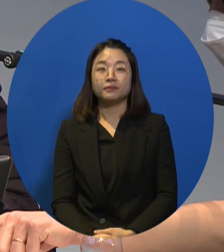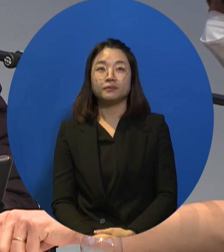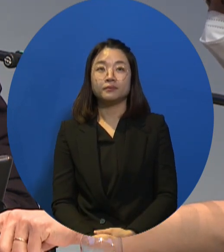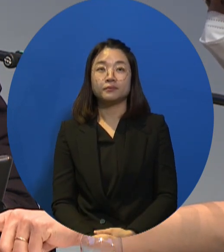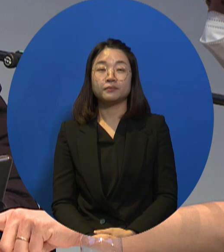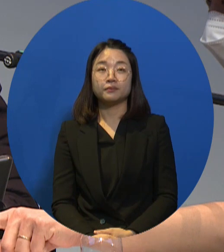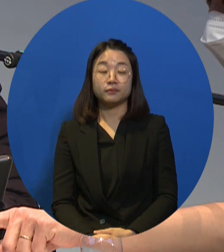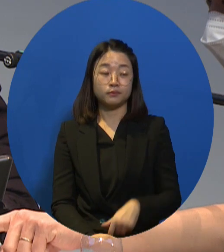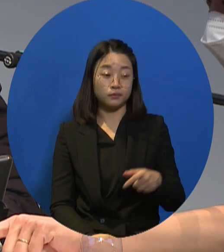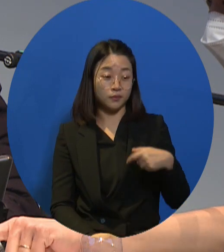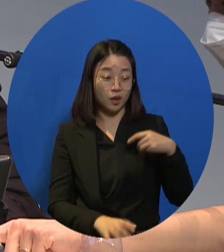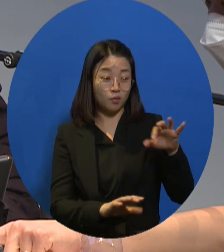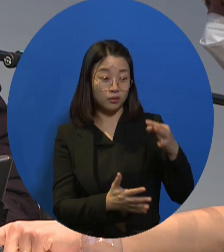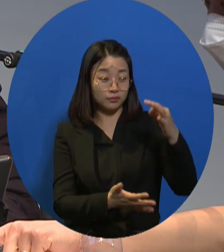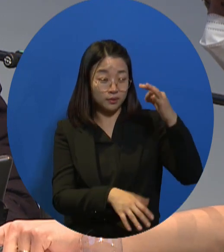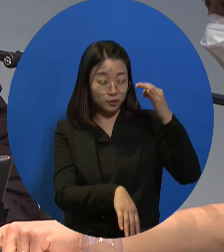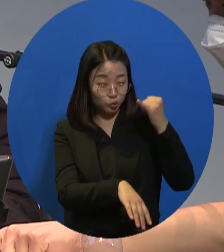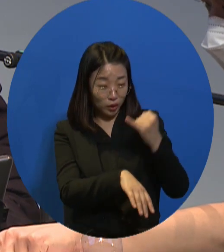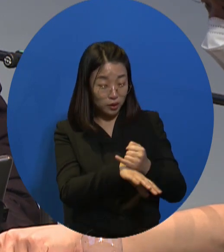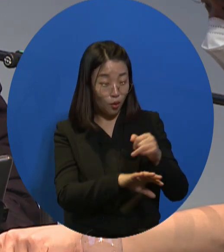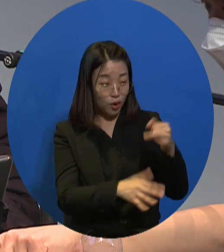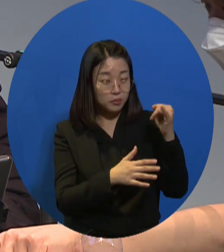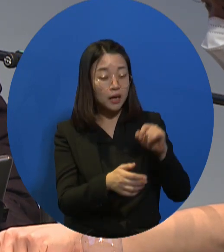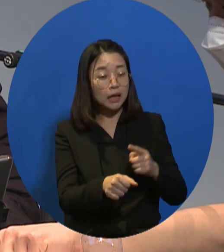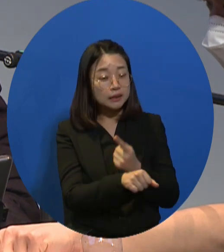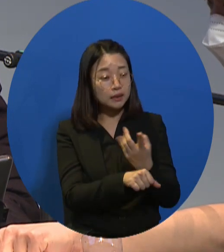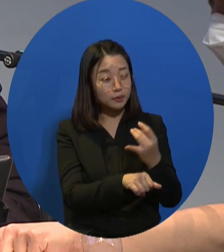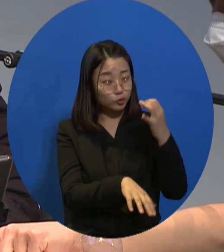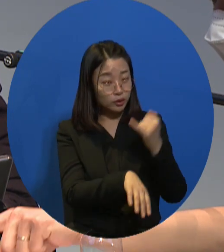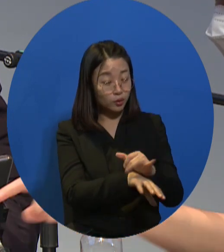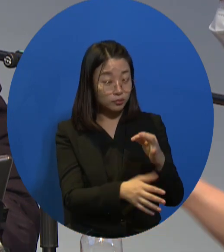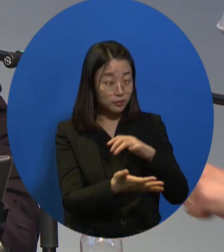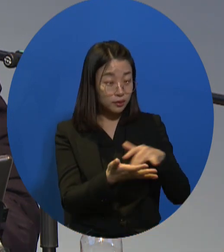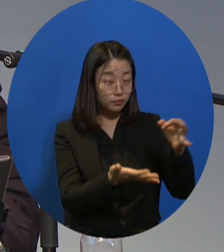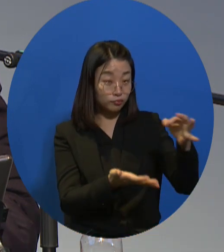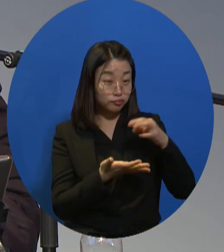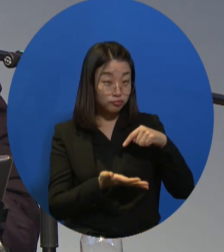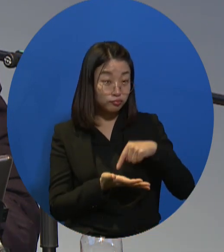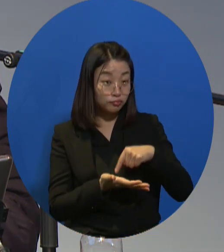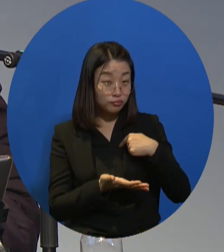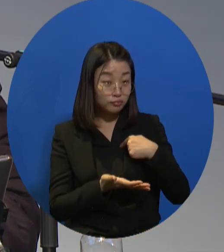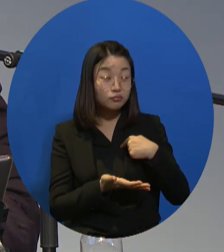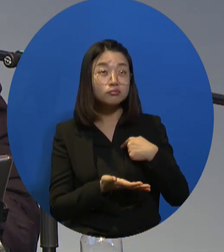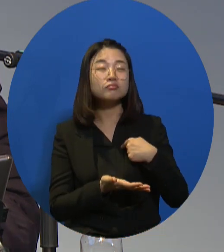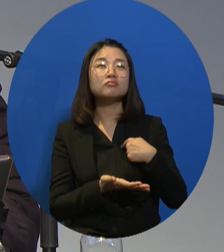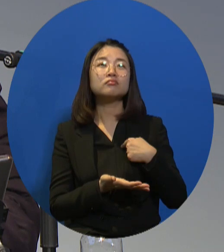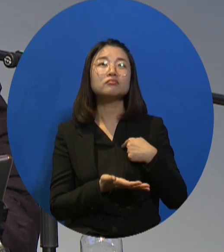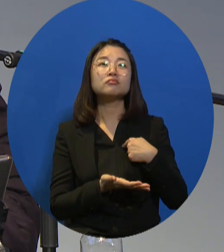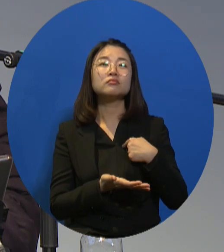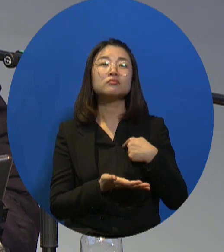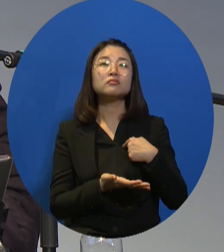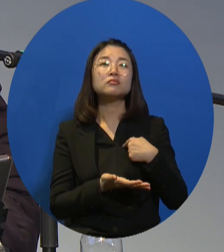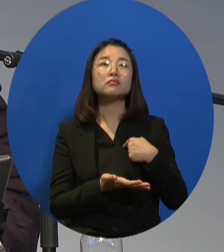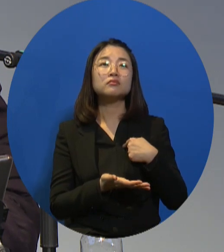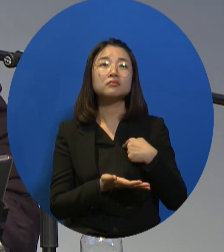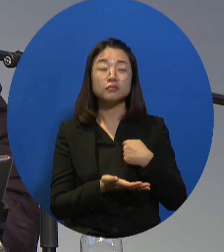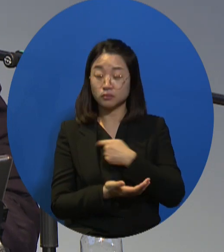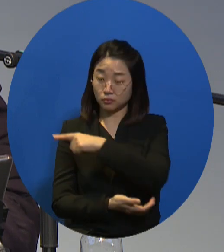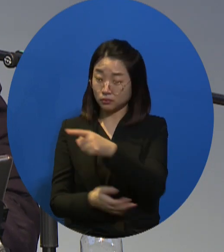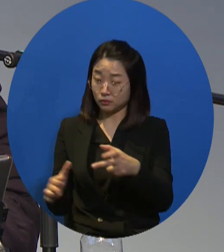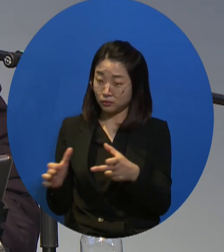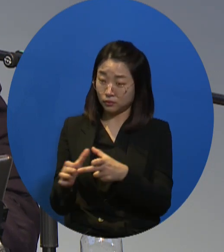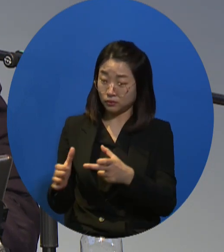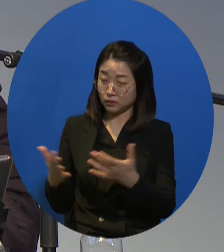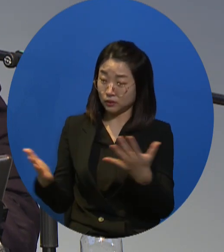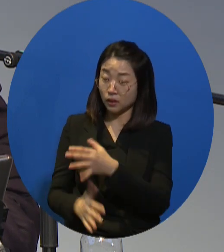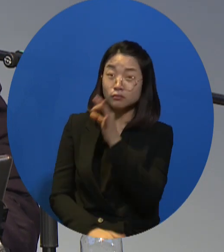work for disabled persons. And the minimum wage law is